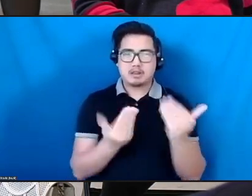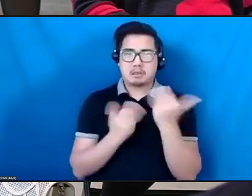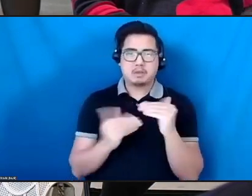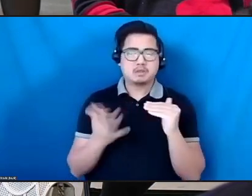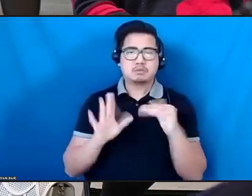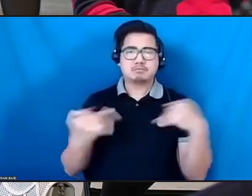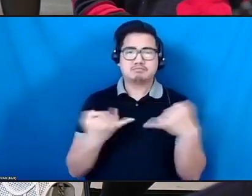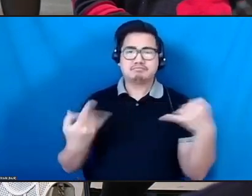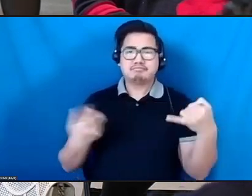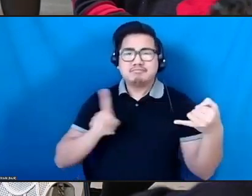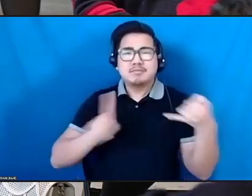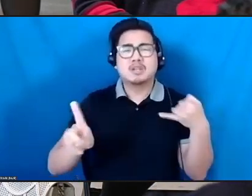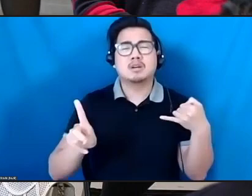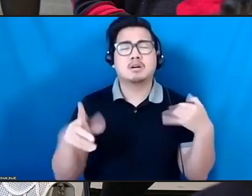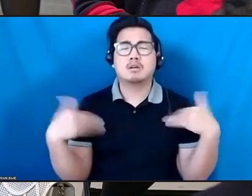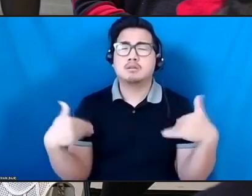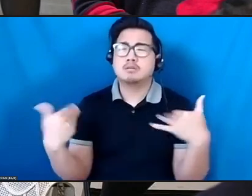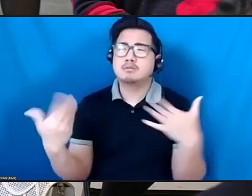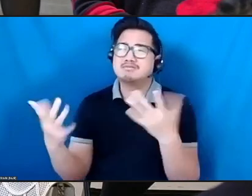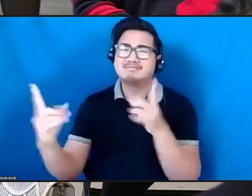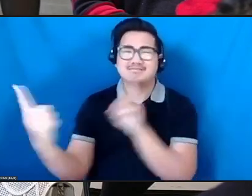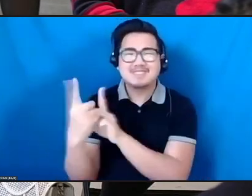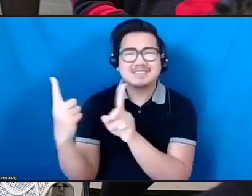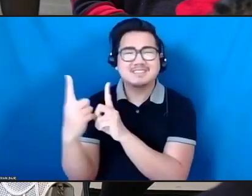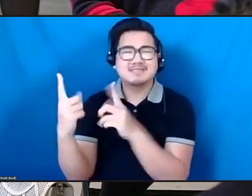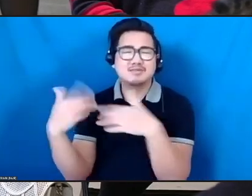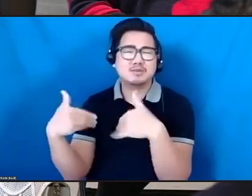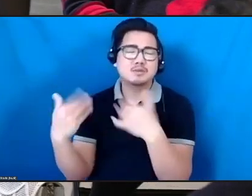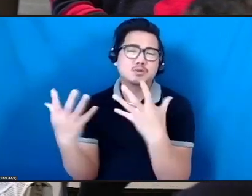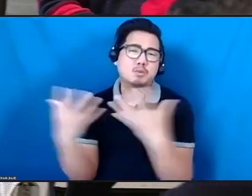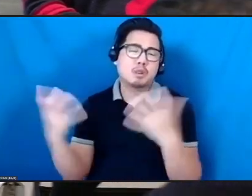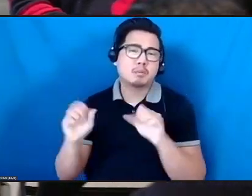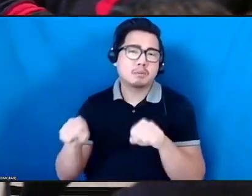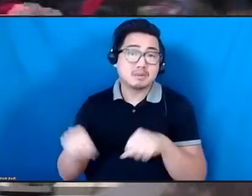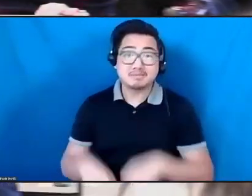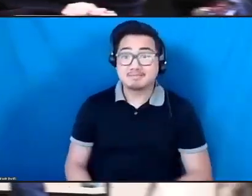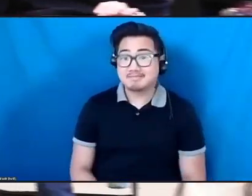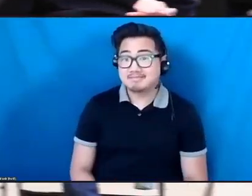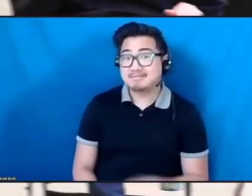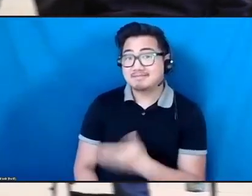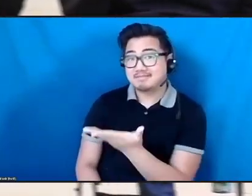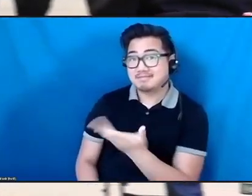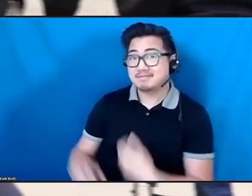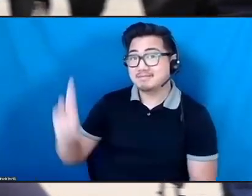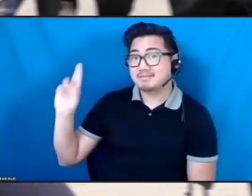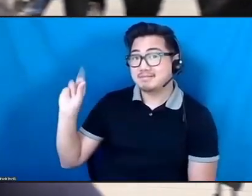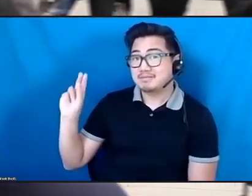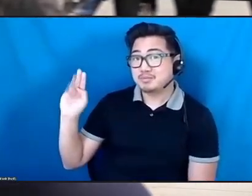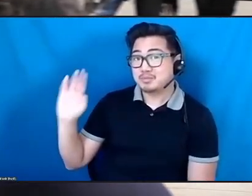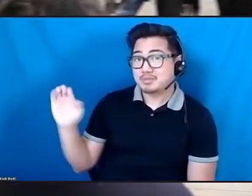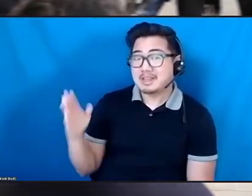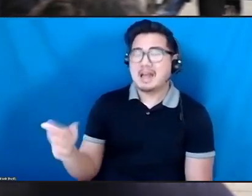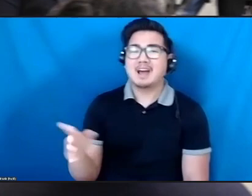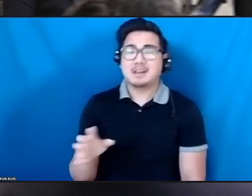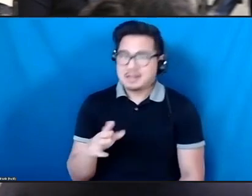Thank you, Ronnie. Mara, you want to take us out here? I'll do my best. I'm going to try to link a bunch of things. Great.